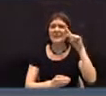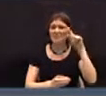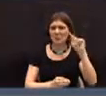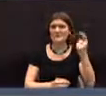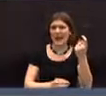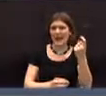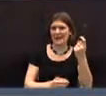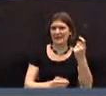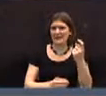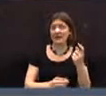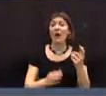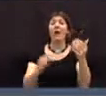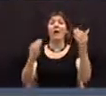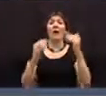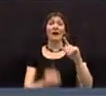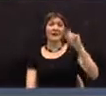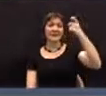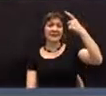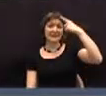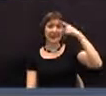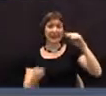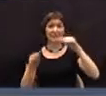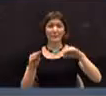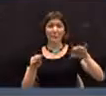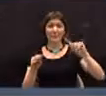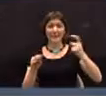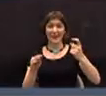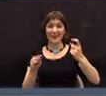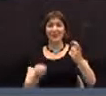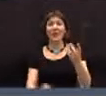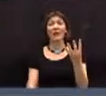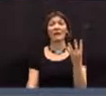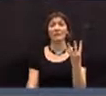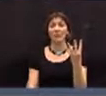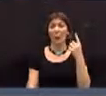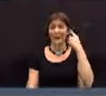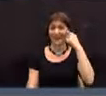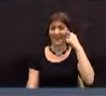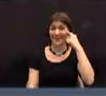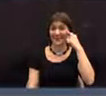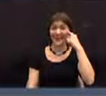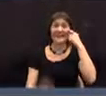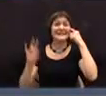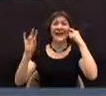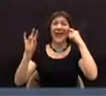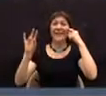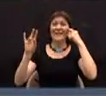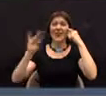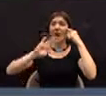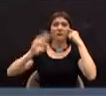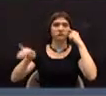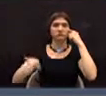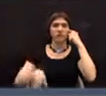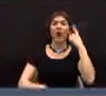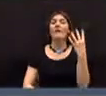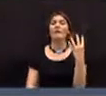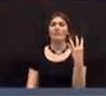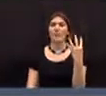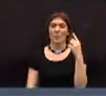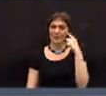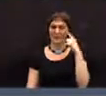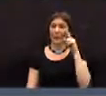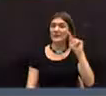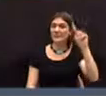tax rate. The state property tax is 4 cents. They were talking about 7 cents for a long time. I believe they settled on 4